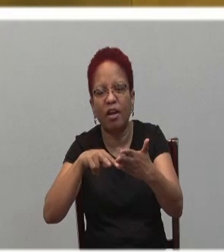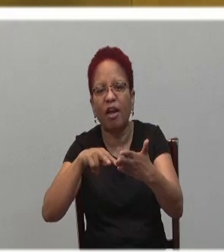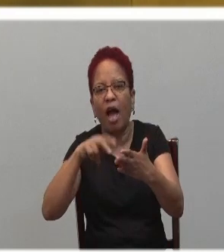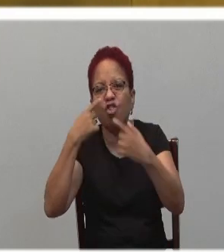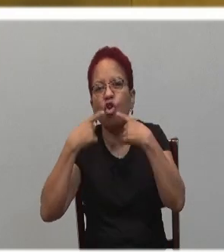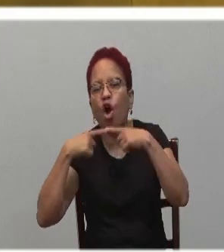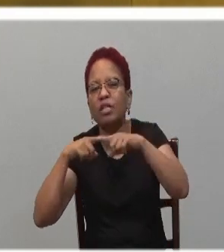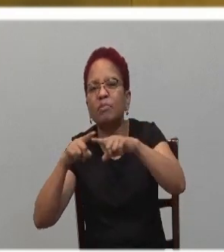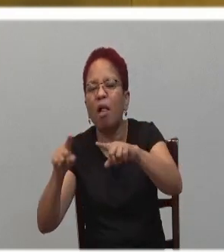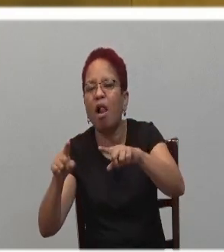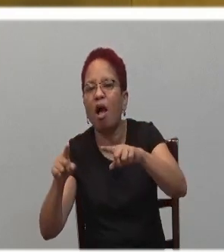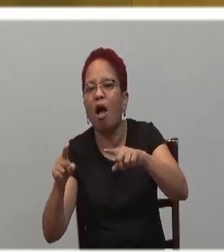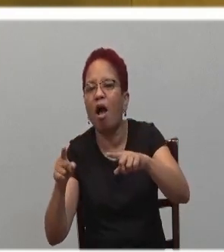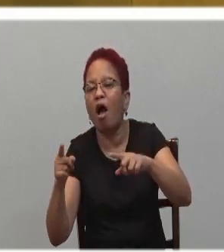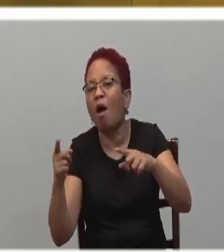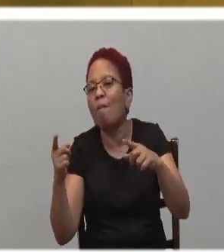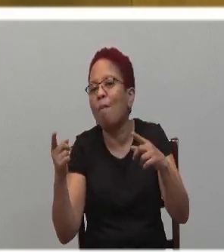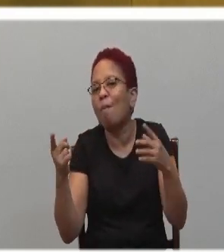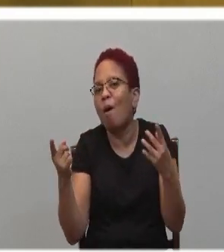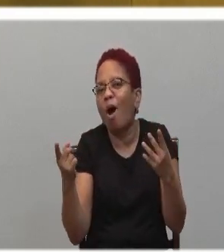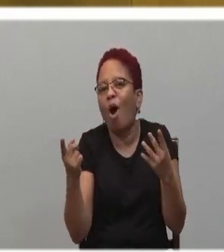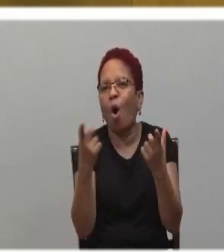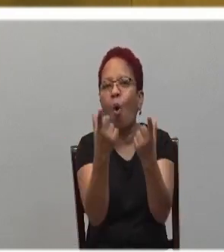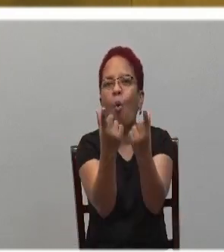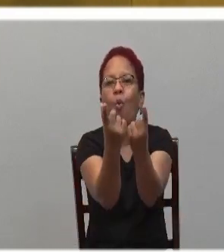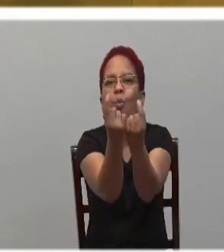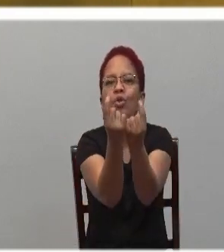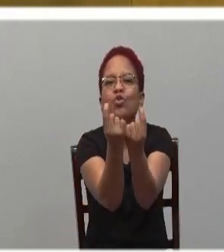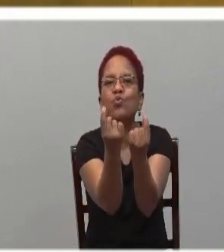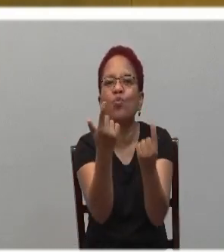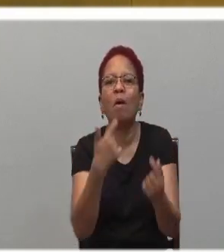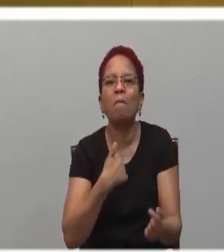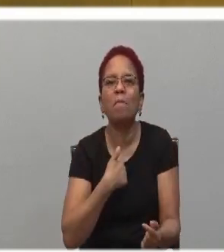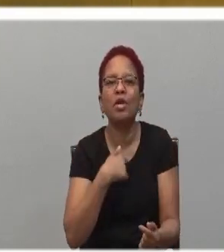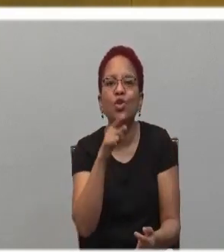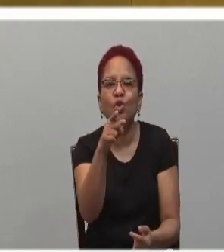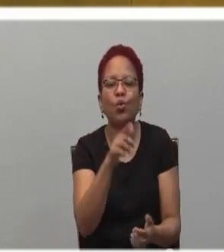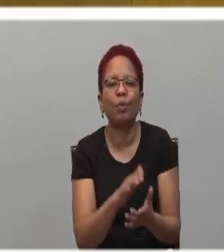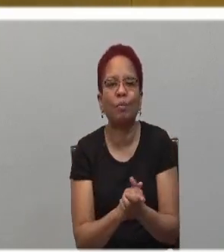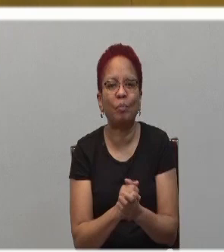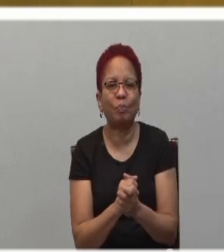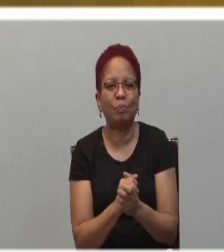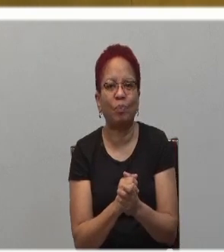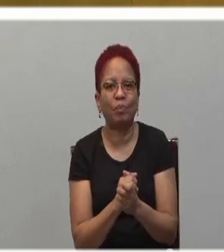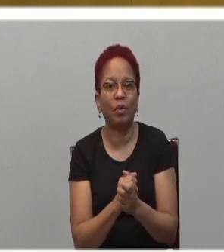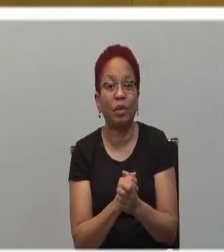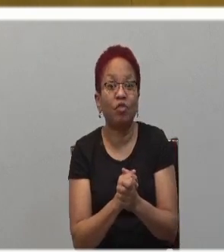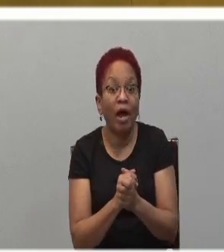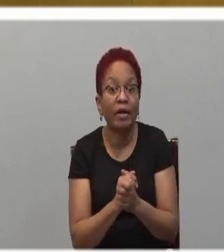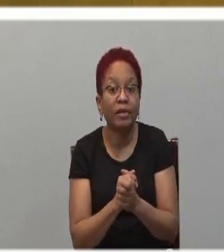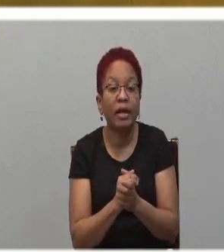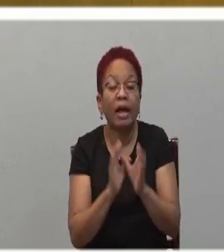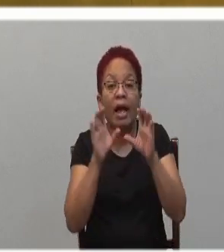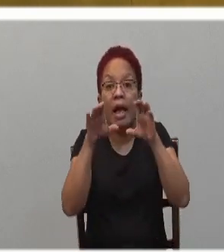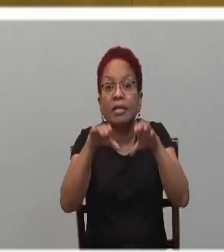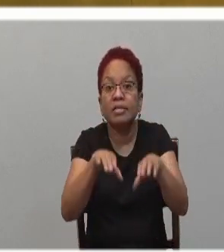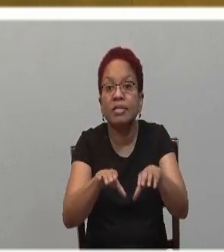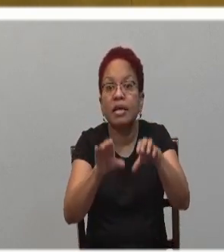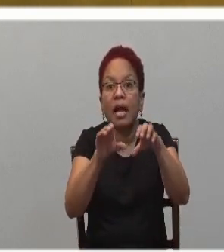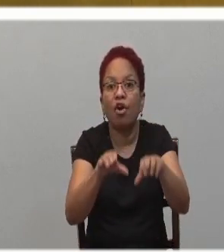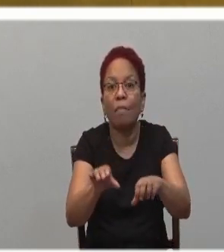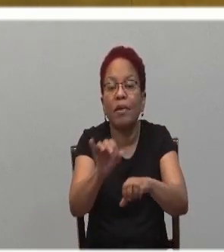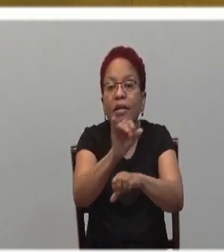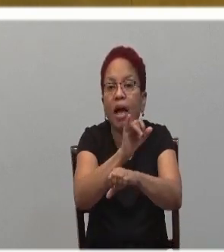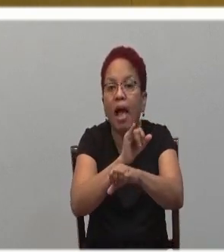Gospel? You see, beloved, as Caribbean nations, we have